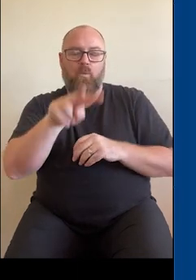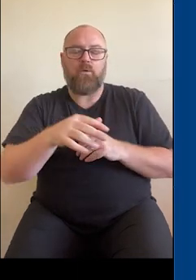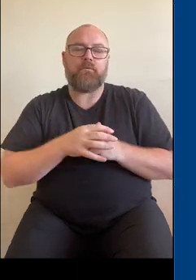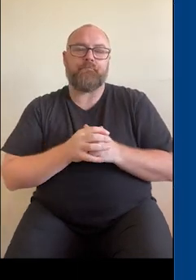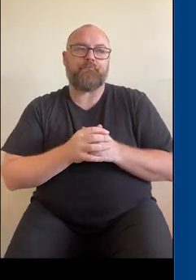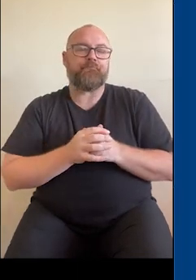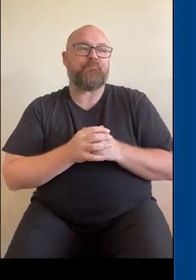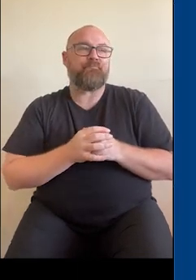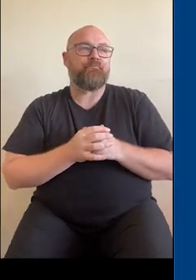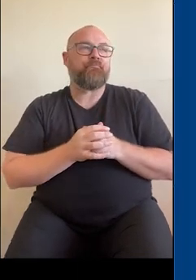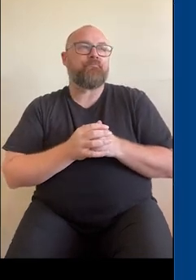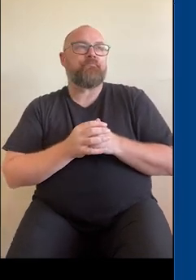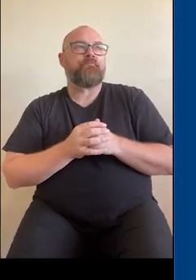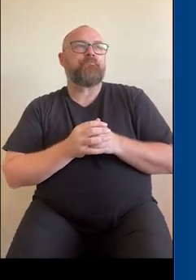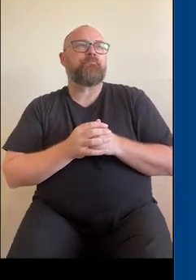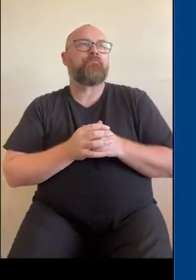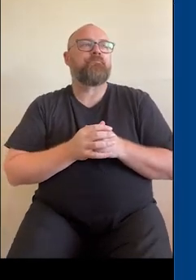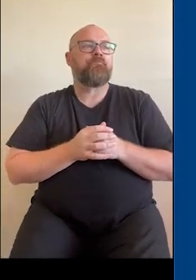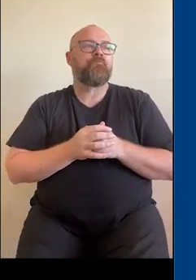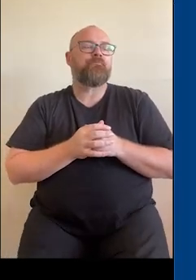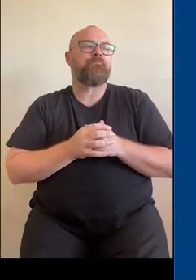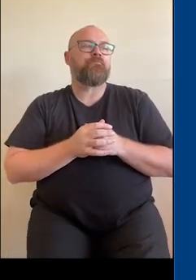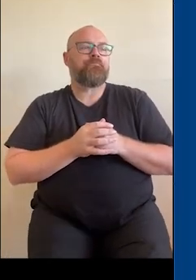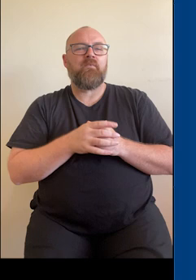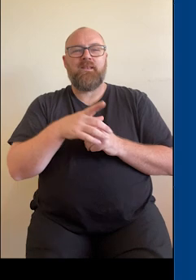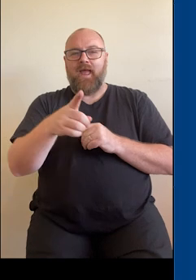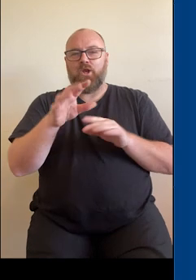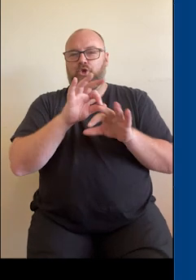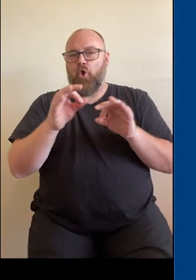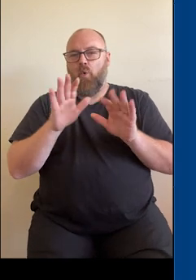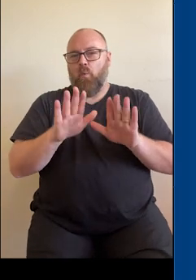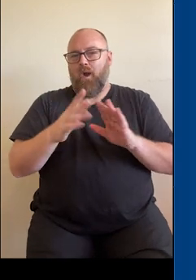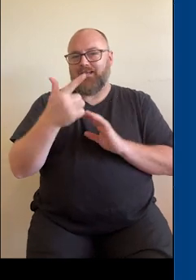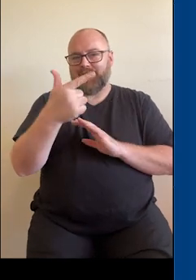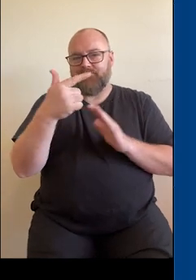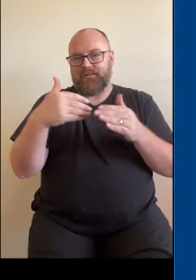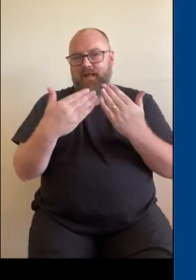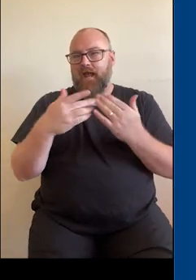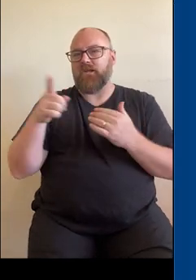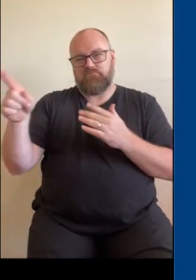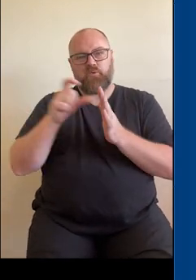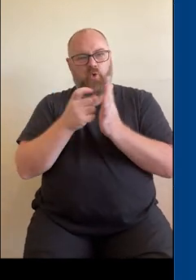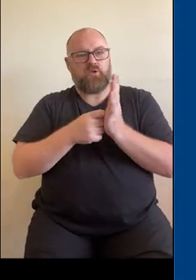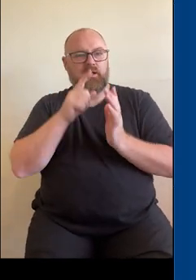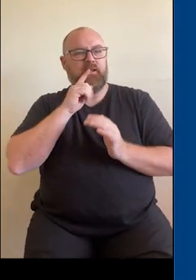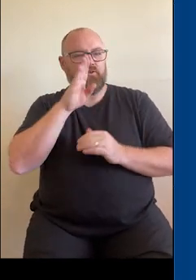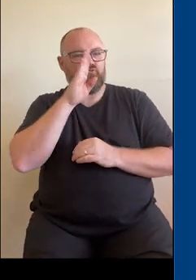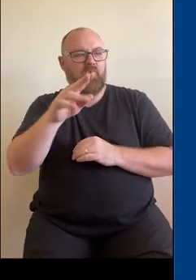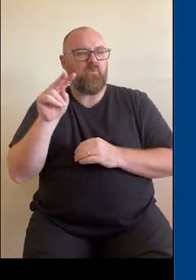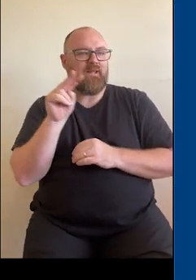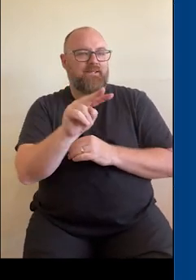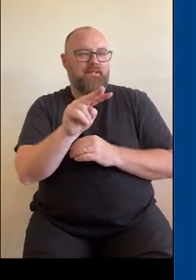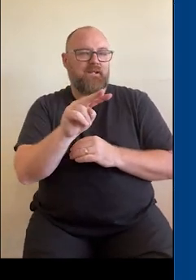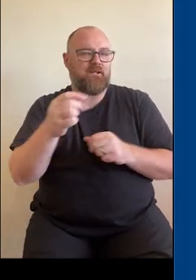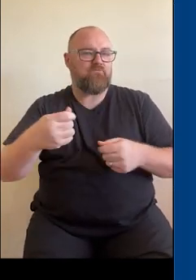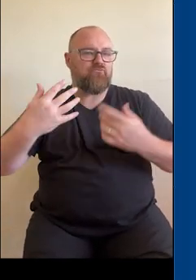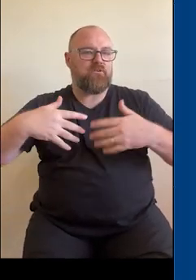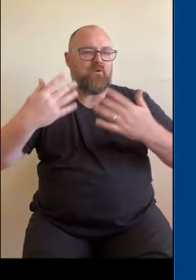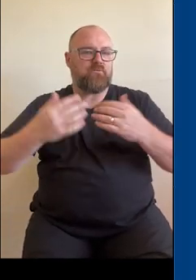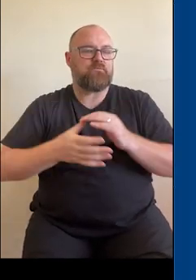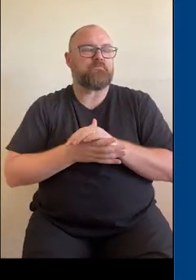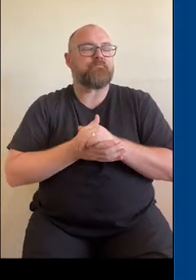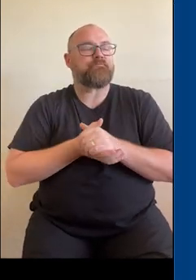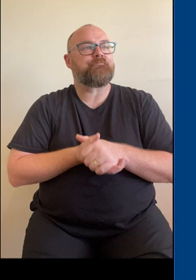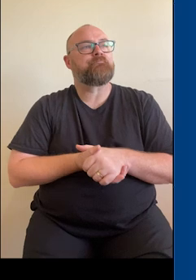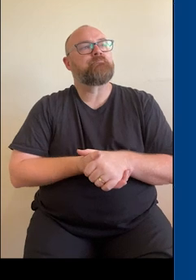straight away. They don't have that seven day delay or lock over your pathology reports. So really useful to keep